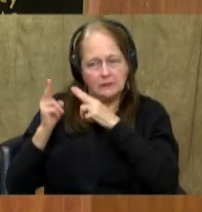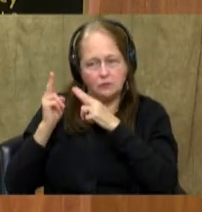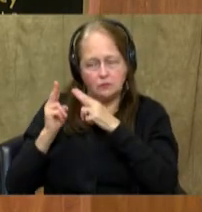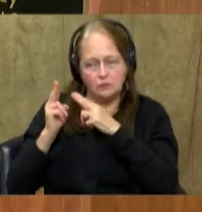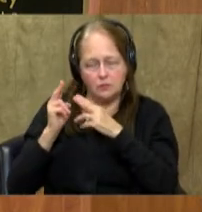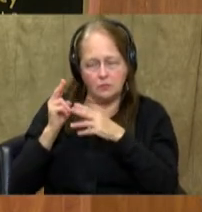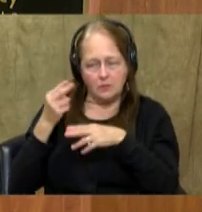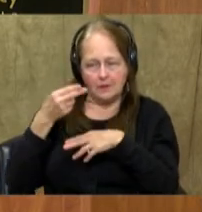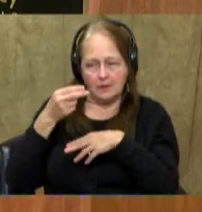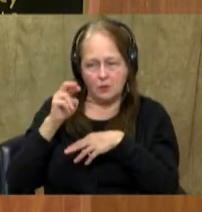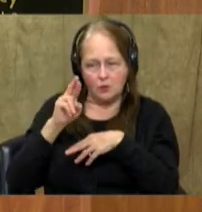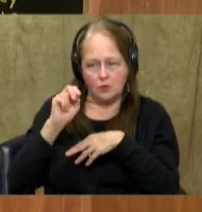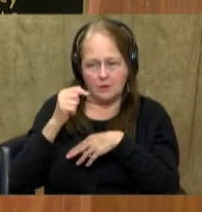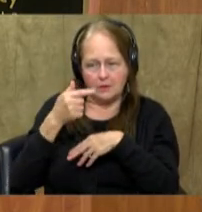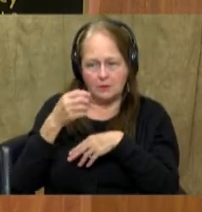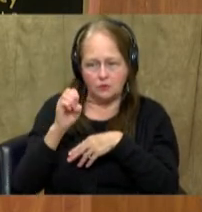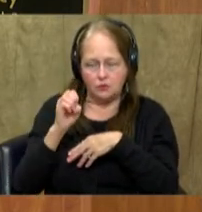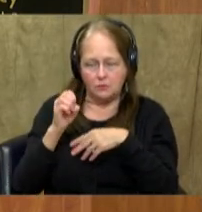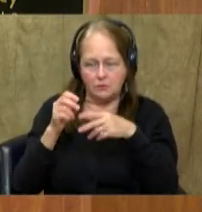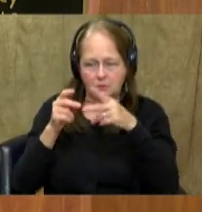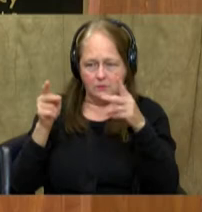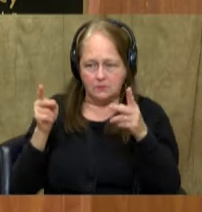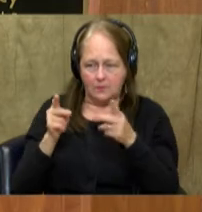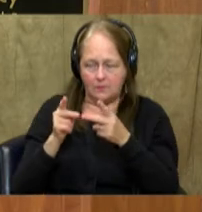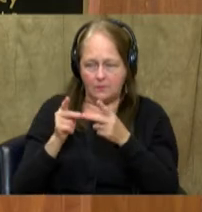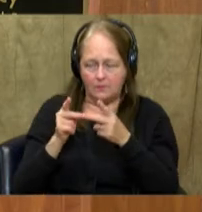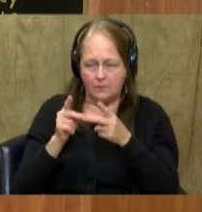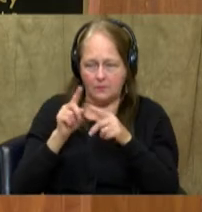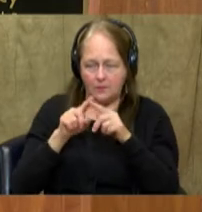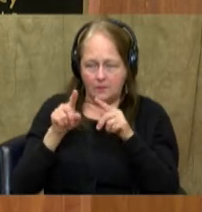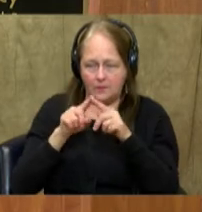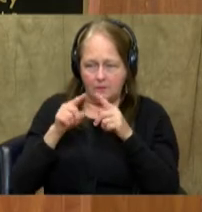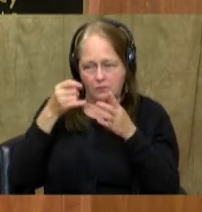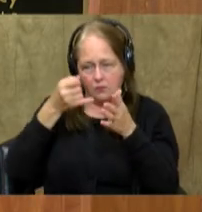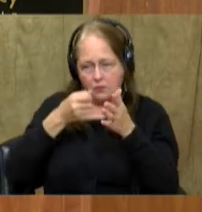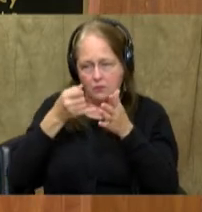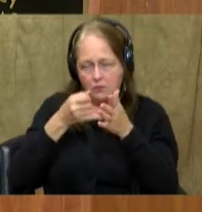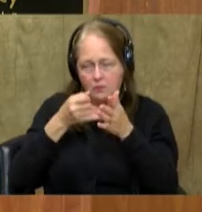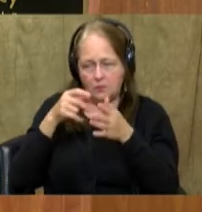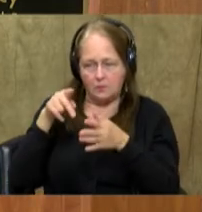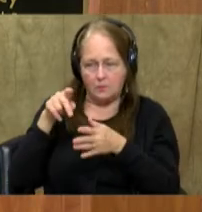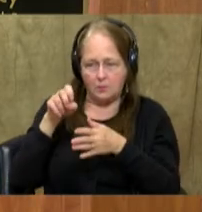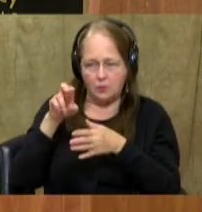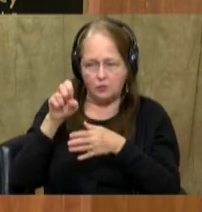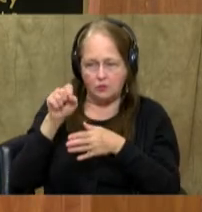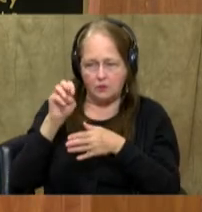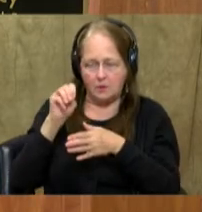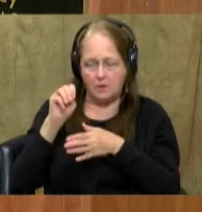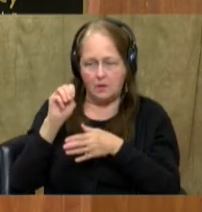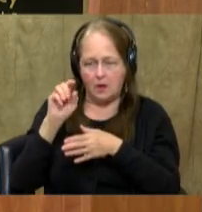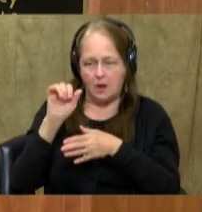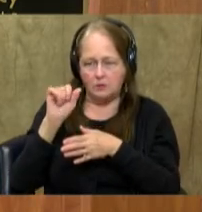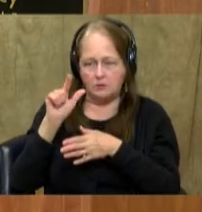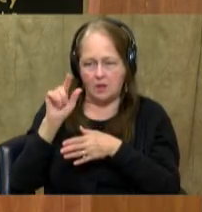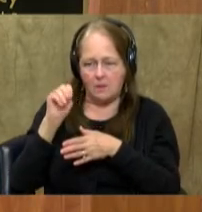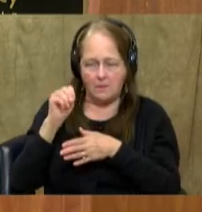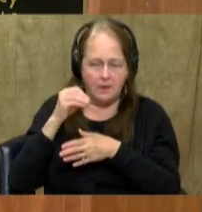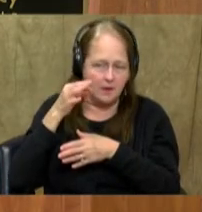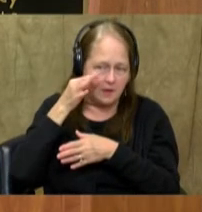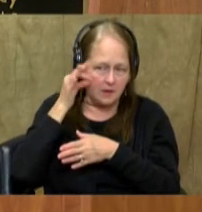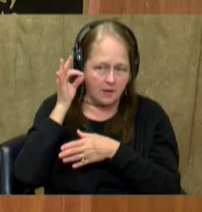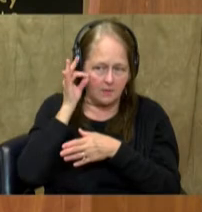It's a beautiful example of a mix of different architectures, Persian, Islamic, and Indian architecture.